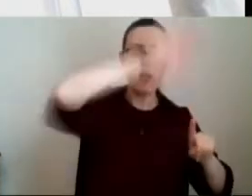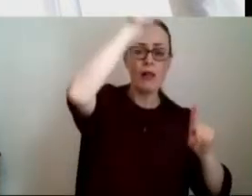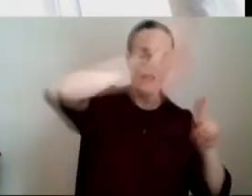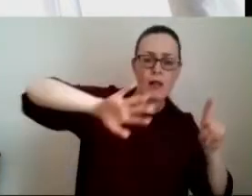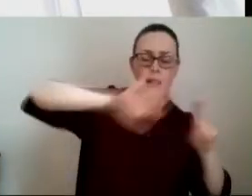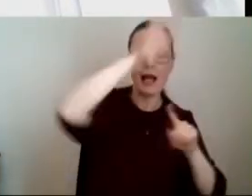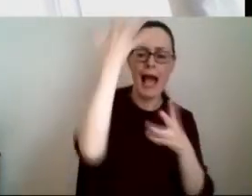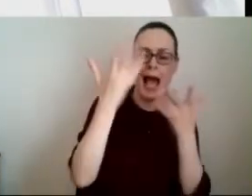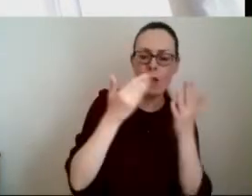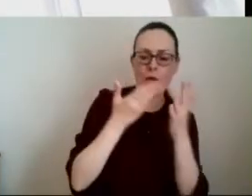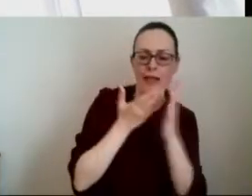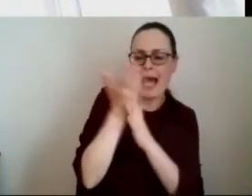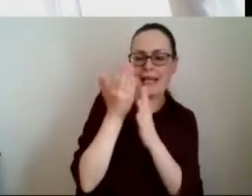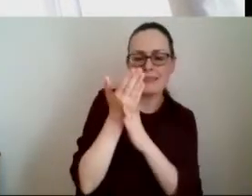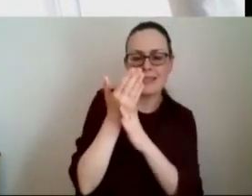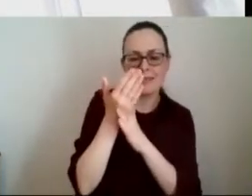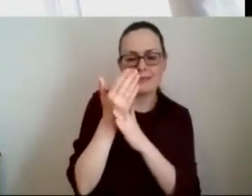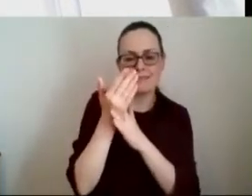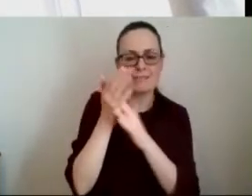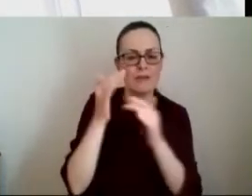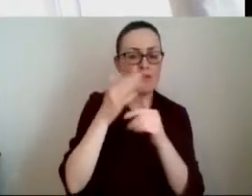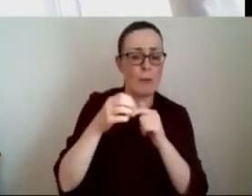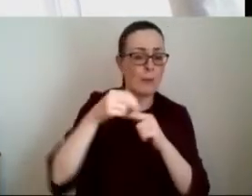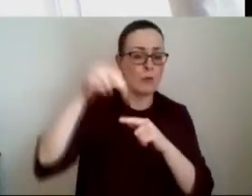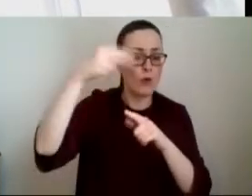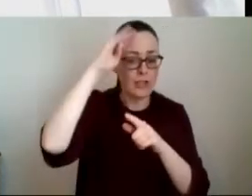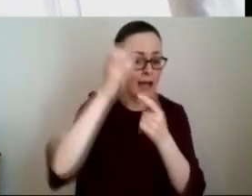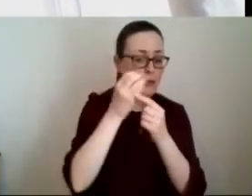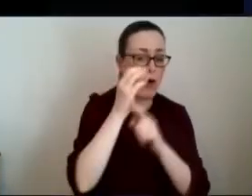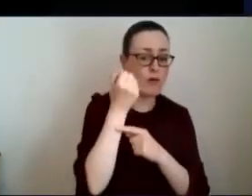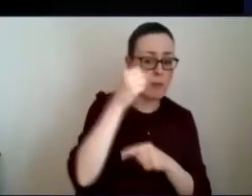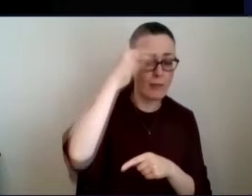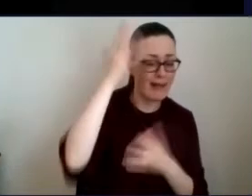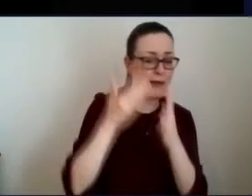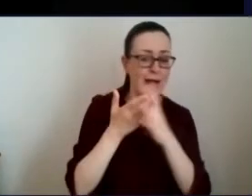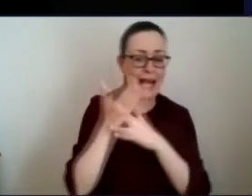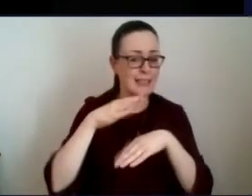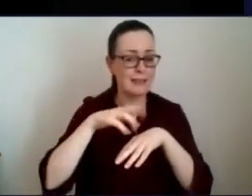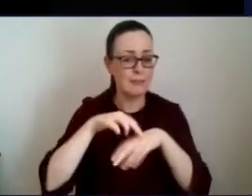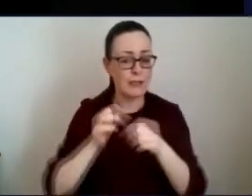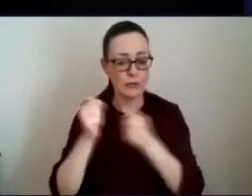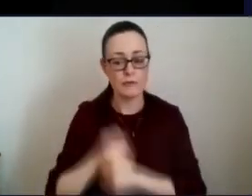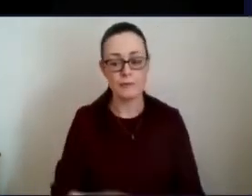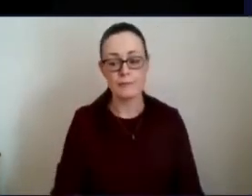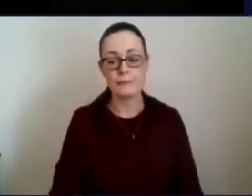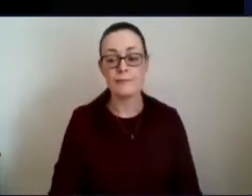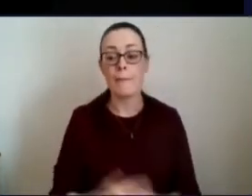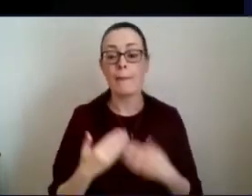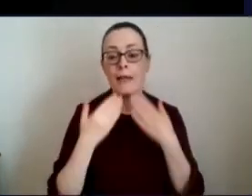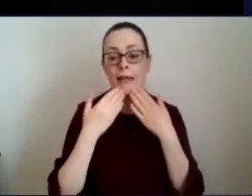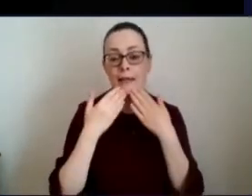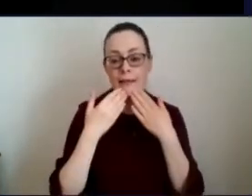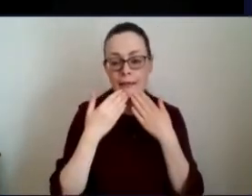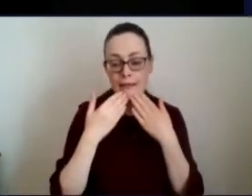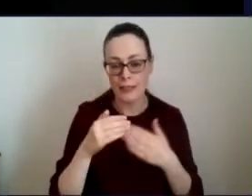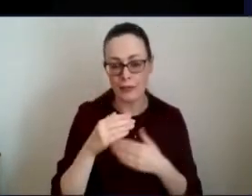patients whether they're living in northern ireland or living in the republic of ireland so thank you thanks very much evan for uh